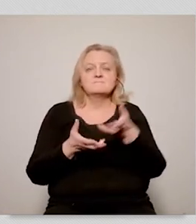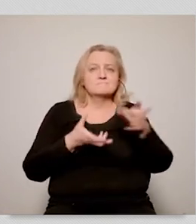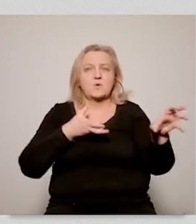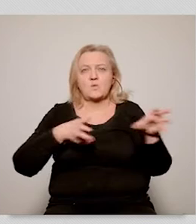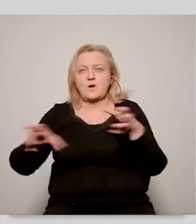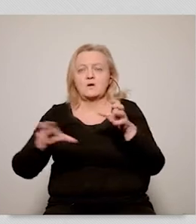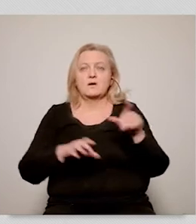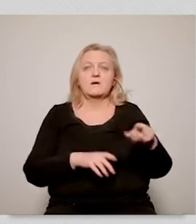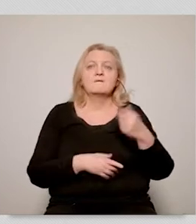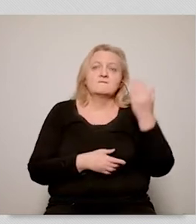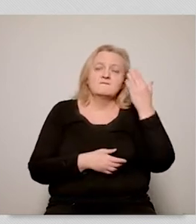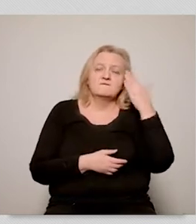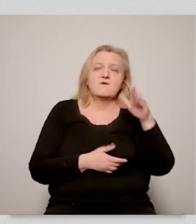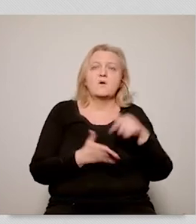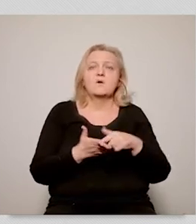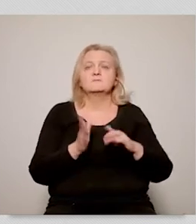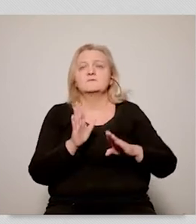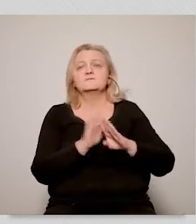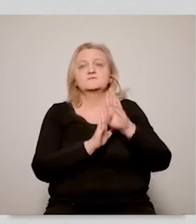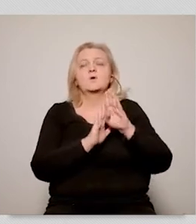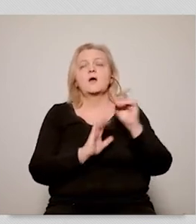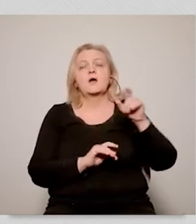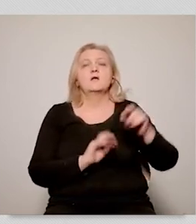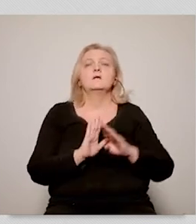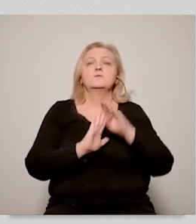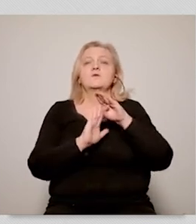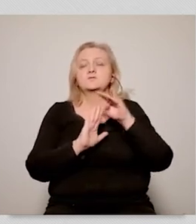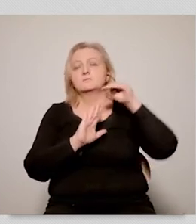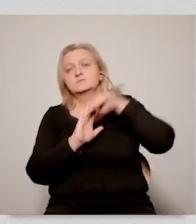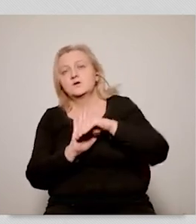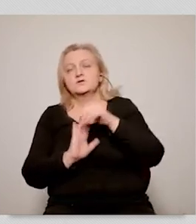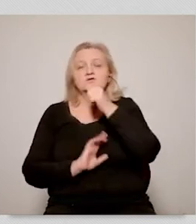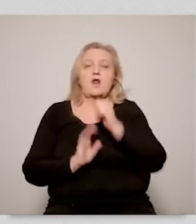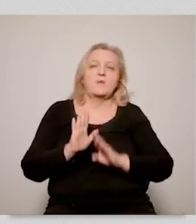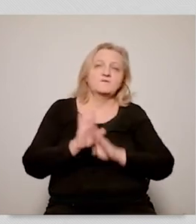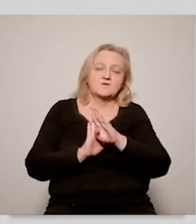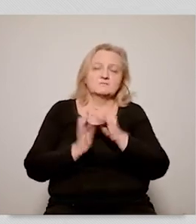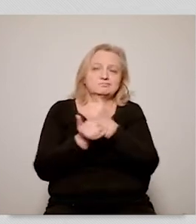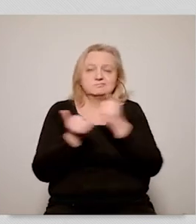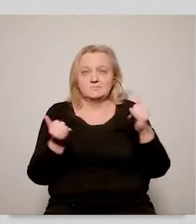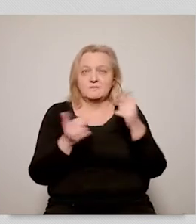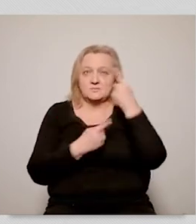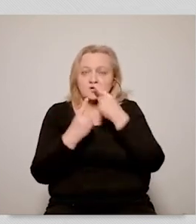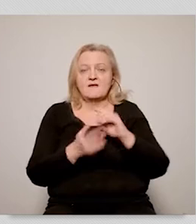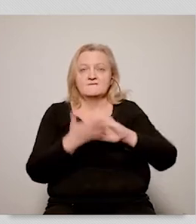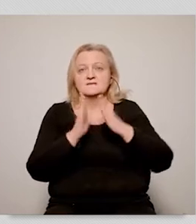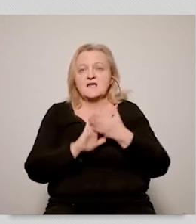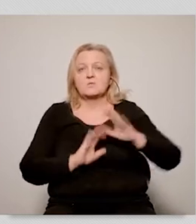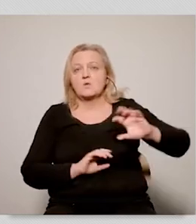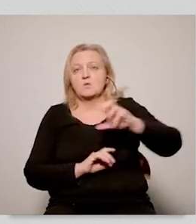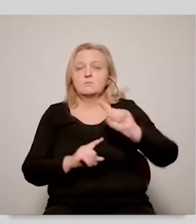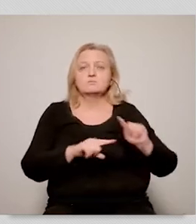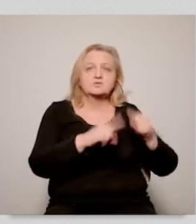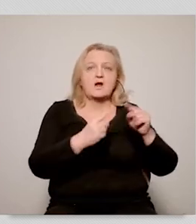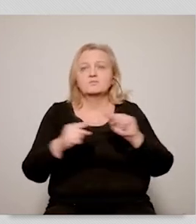debate among economic scholars. So there are different theories about